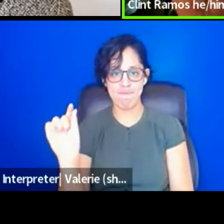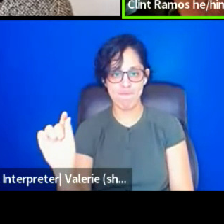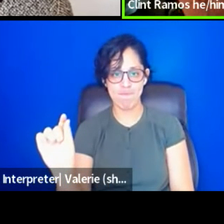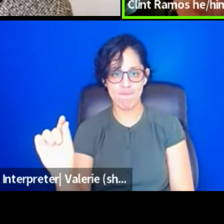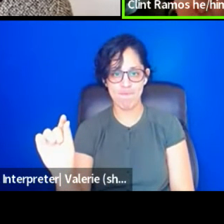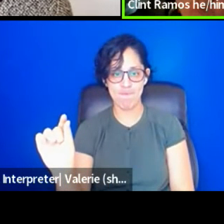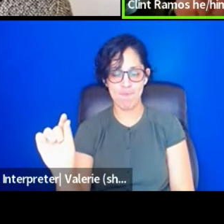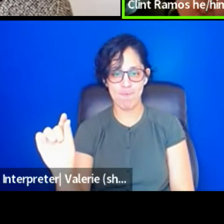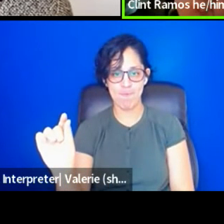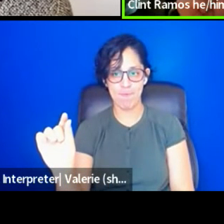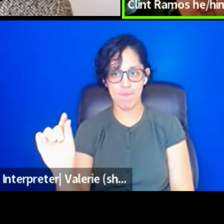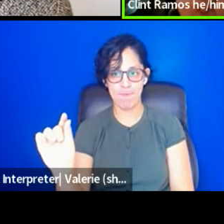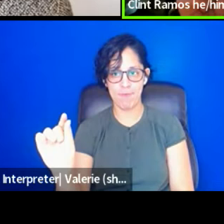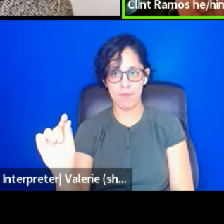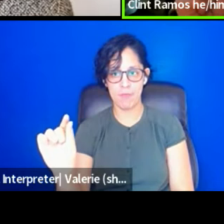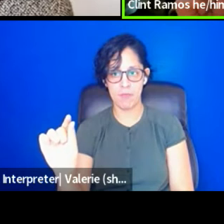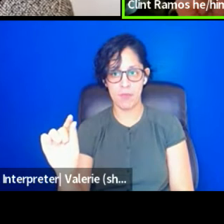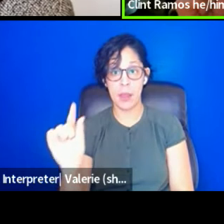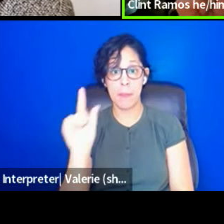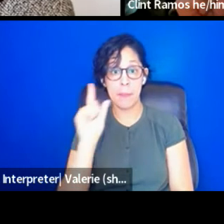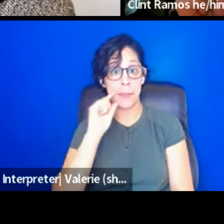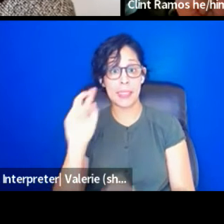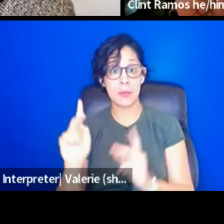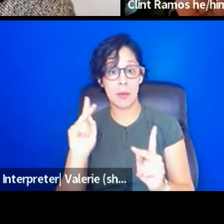because everyone else is taking it away from you.